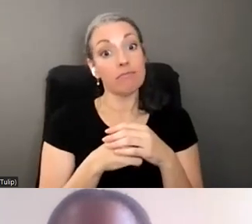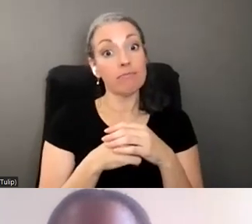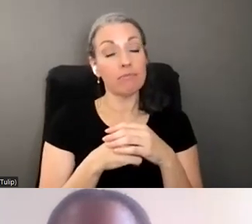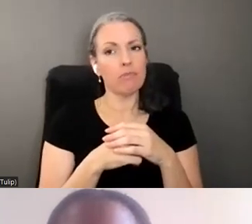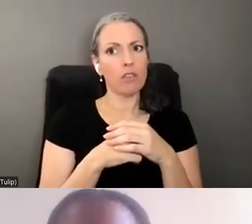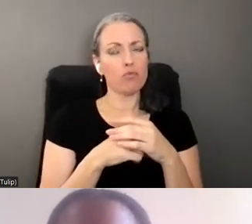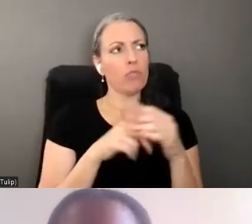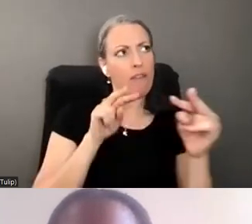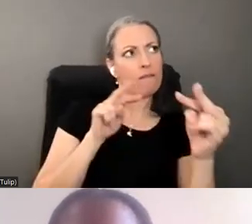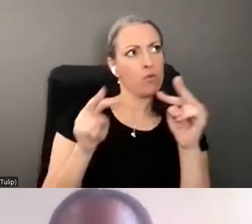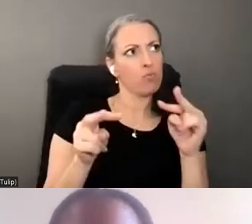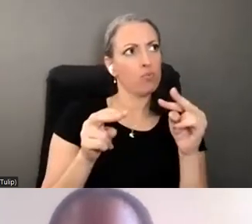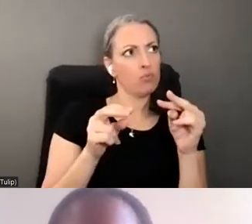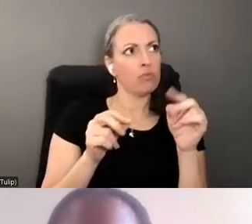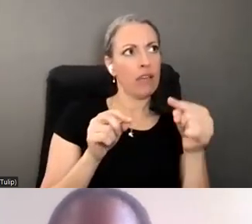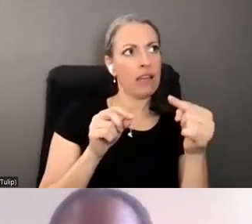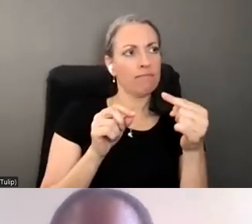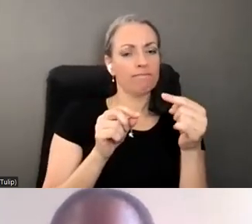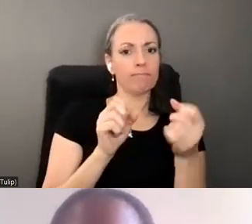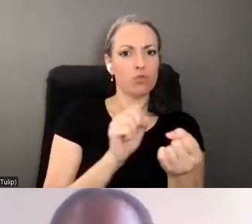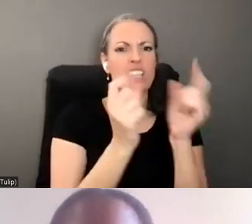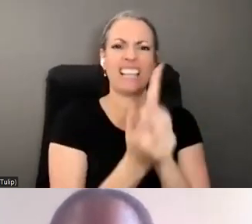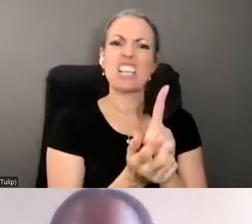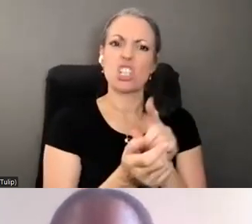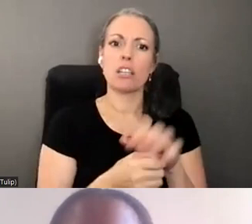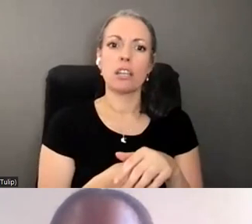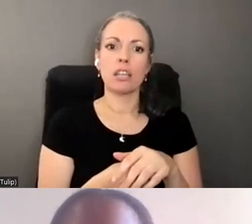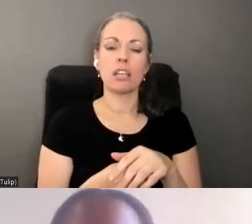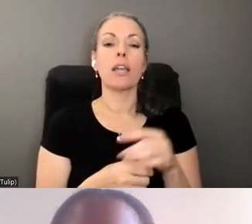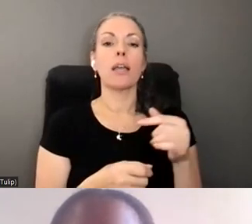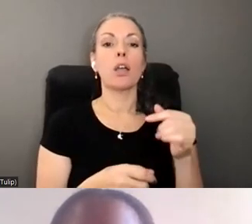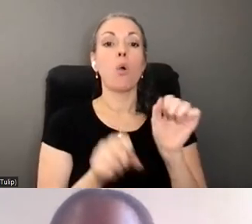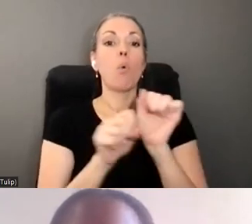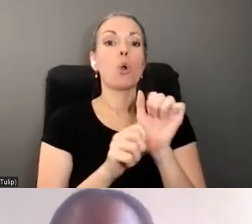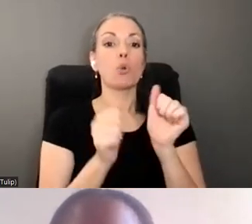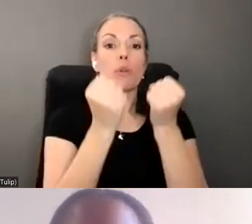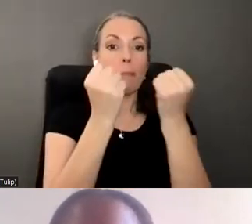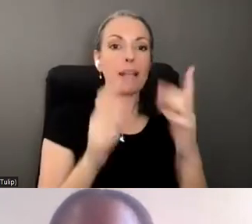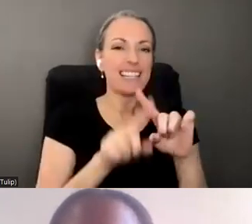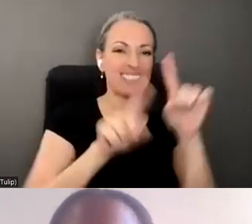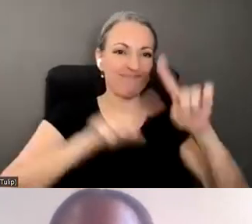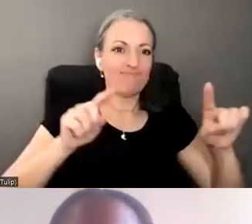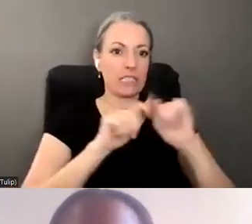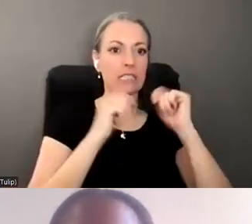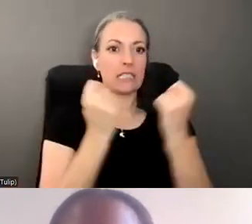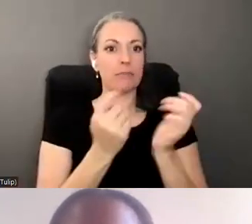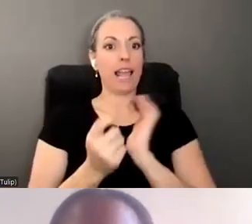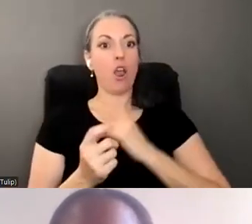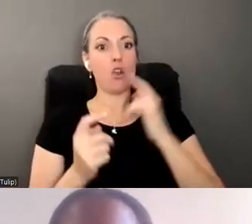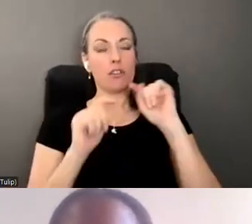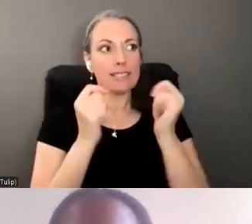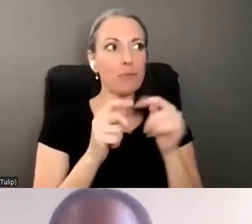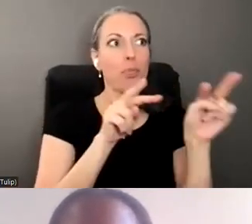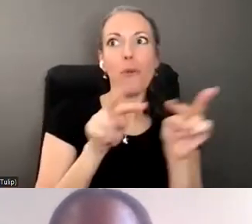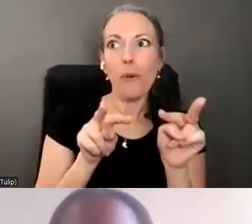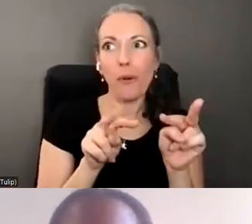unbiased translation. As somebody that's worked on multidisciplinary teams for many years, I know our team would just be all over this asking